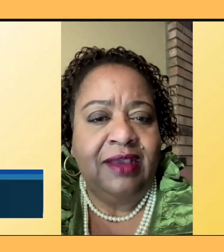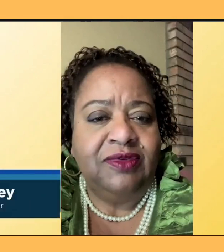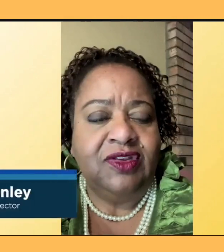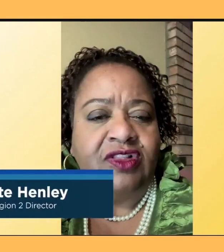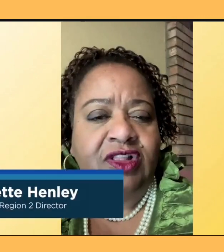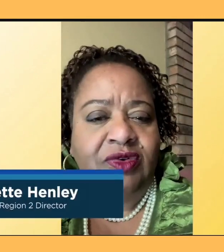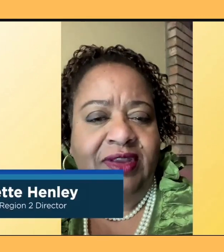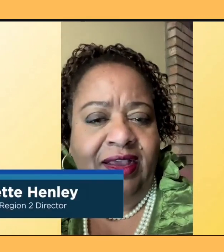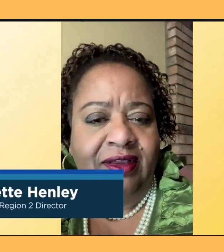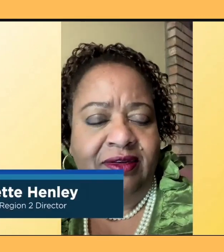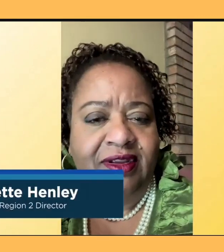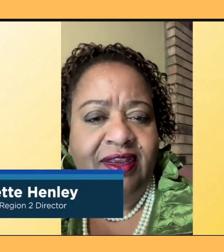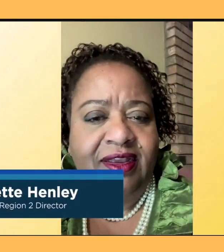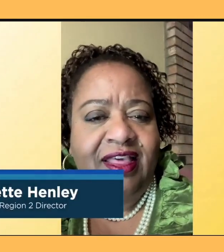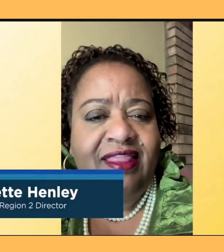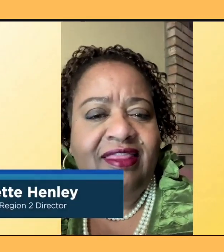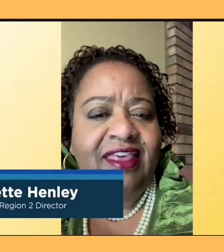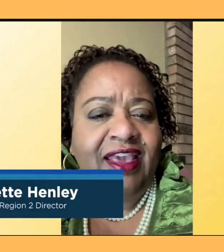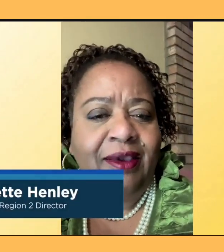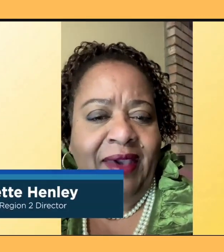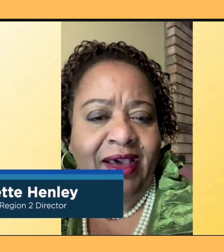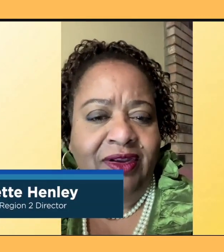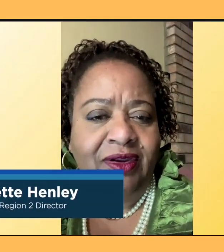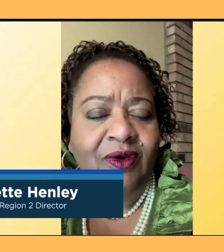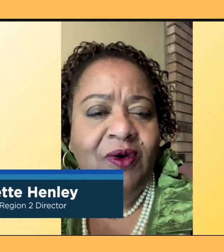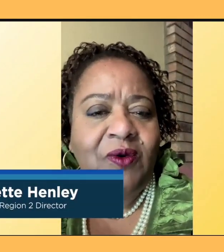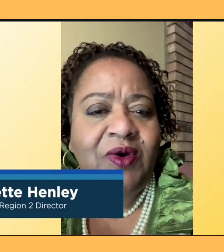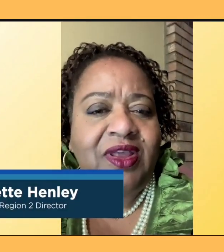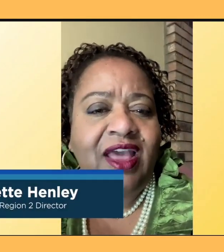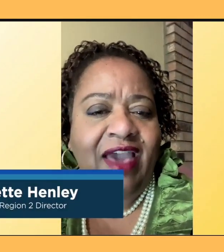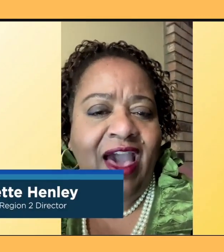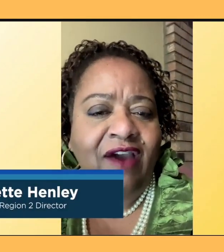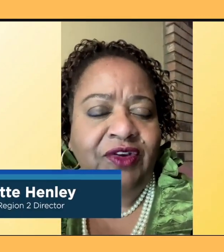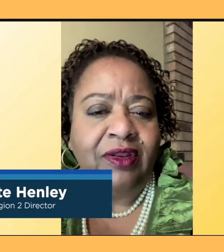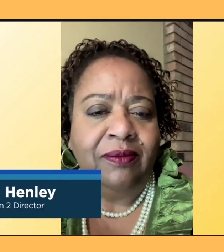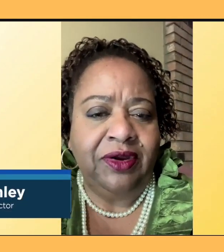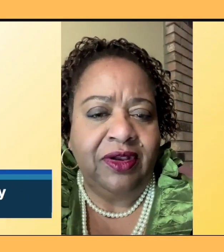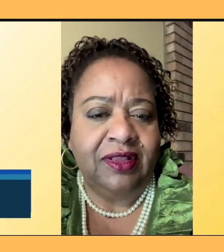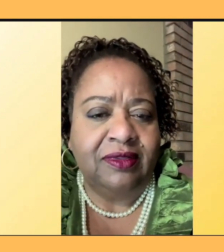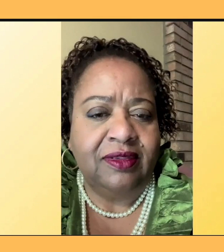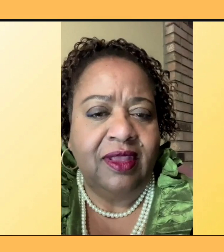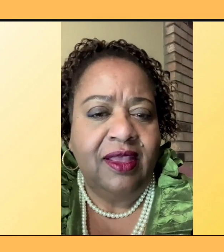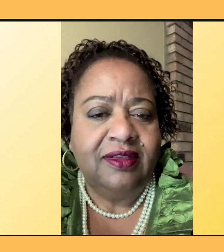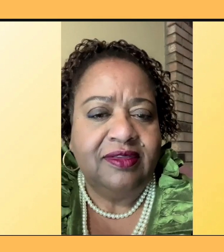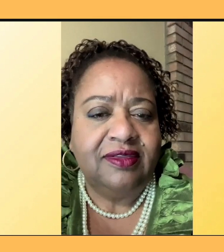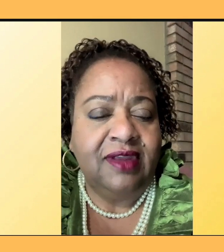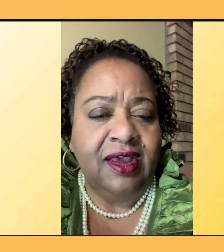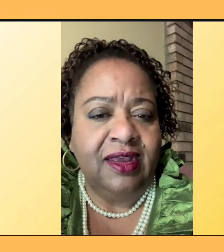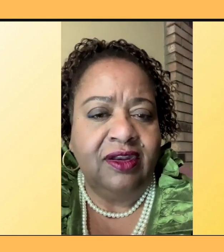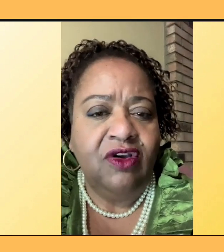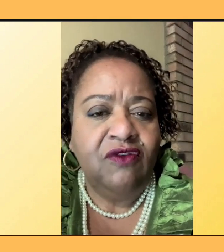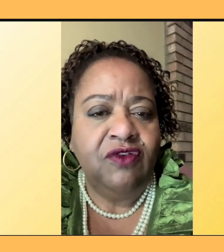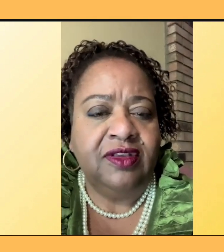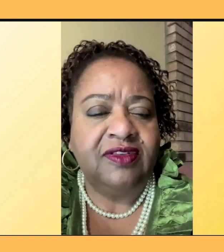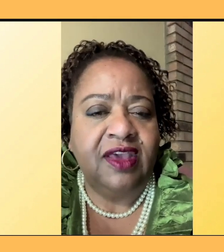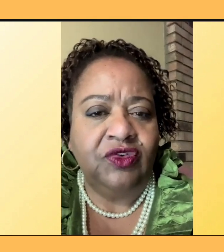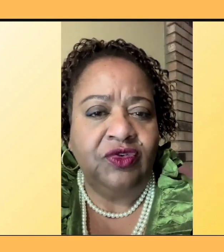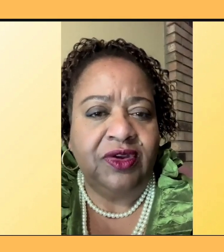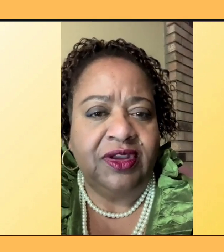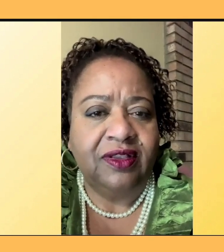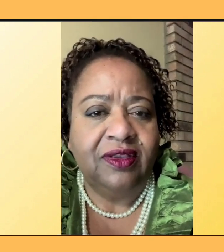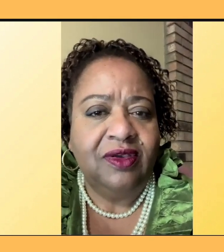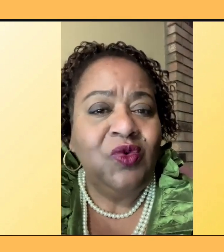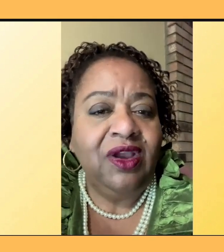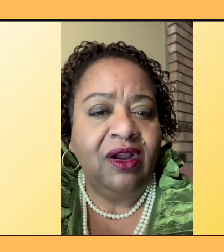Think about it. What have African Americans done for this country? We are the bedrock